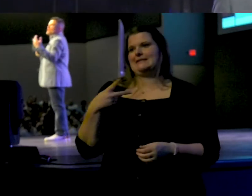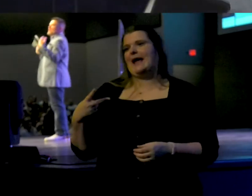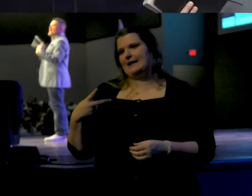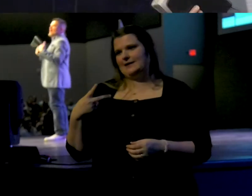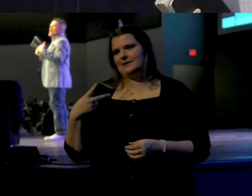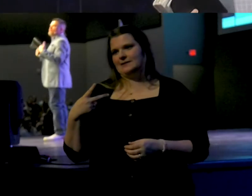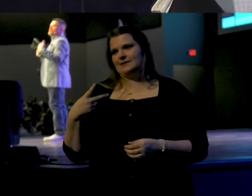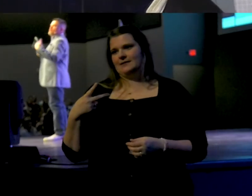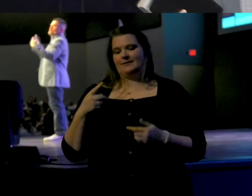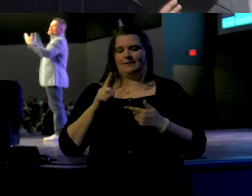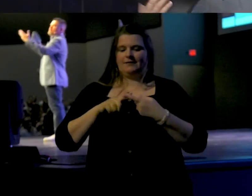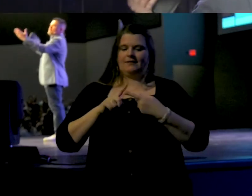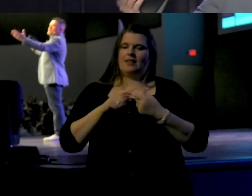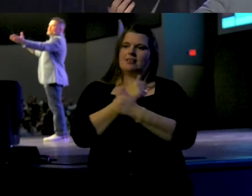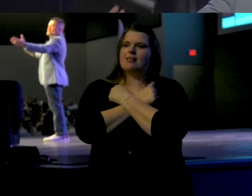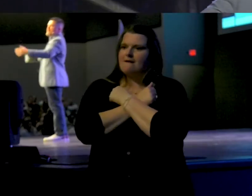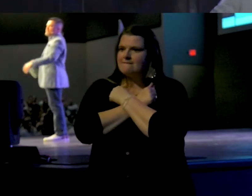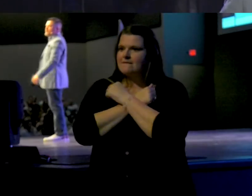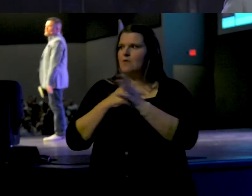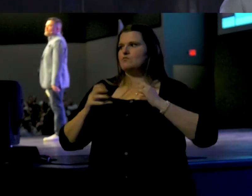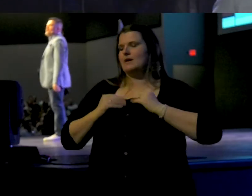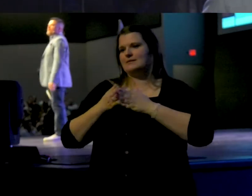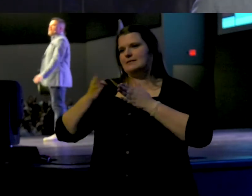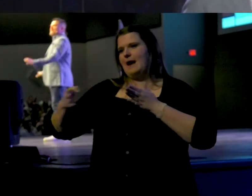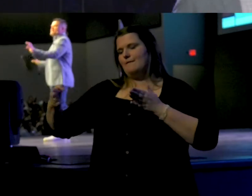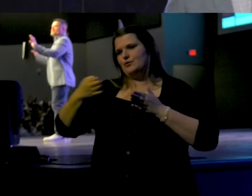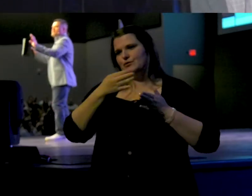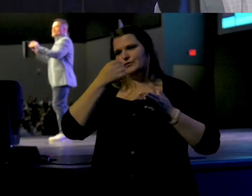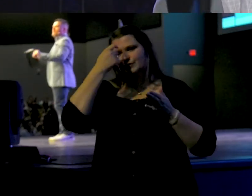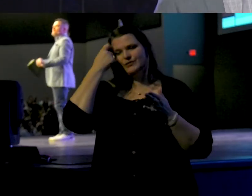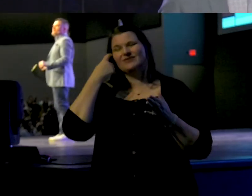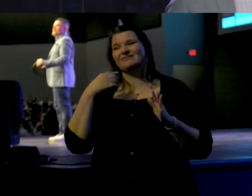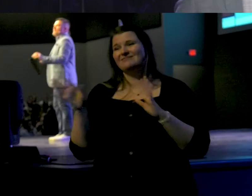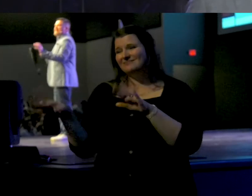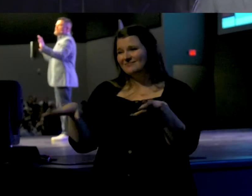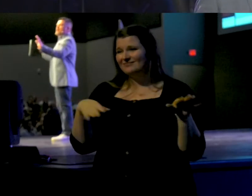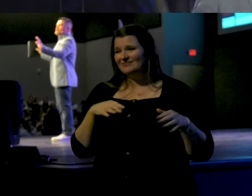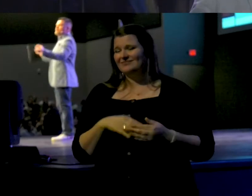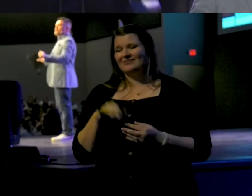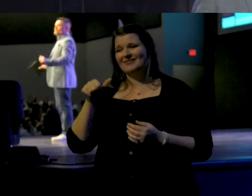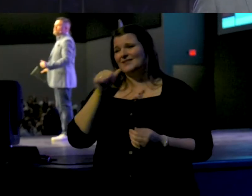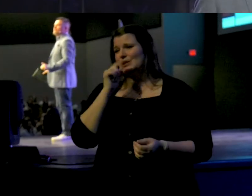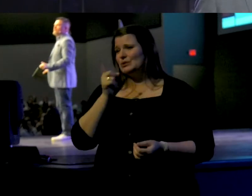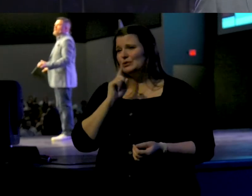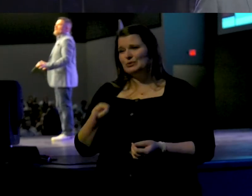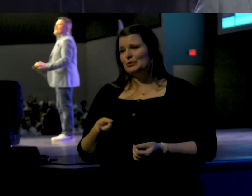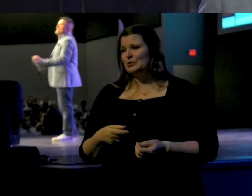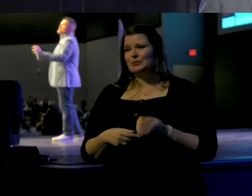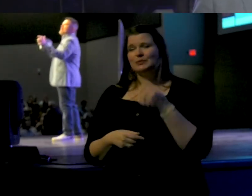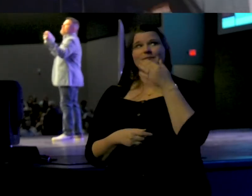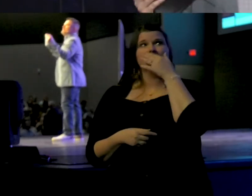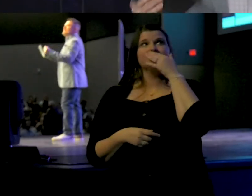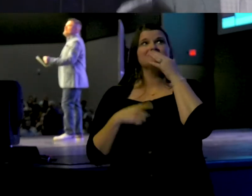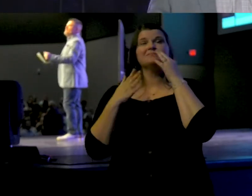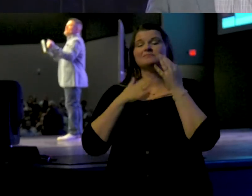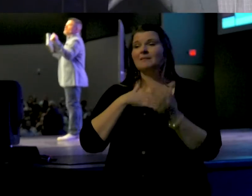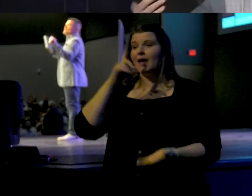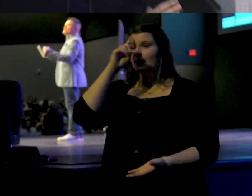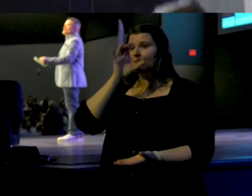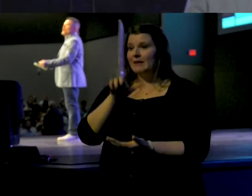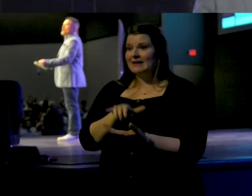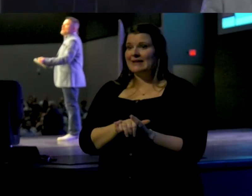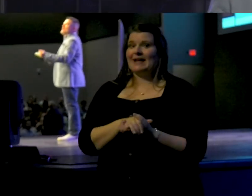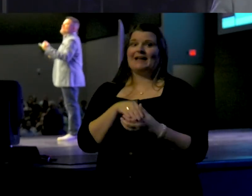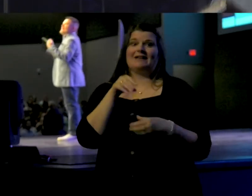to the love with which you embrace your neighbor. Friend, listen to me. That's not true. It is my belief